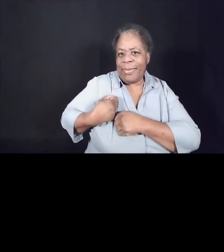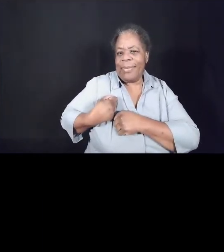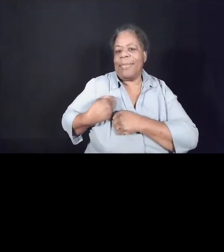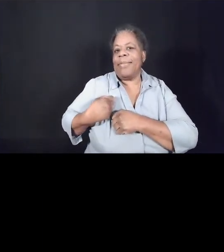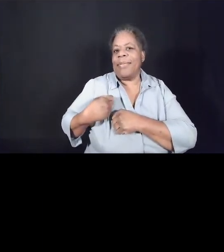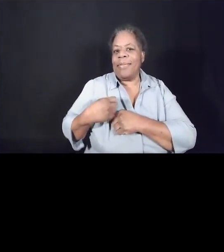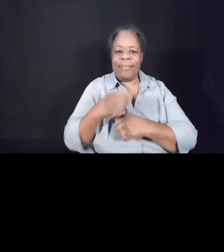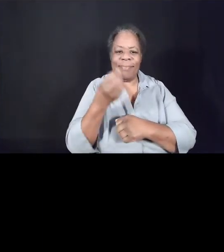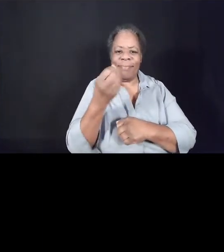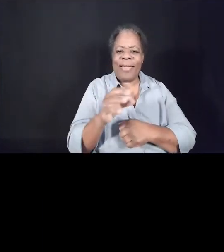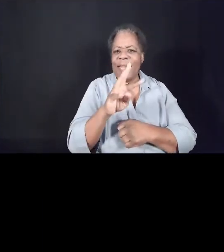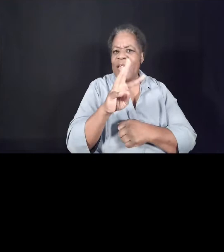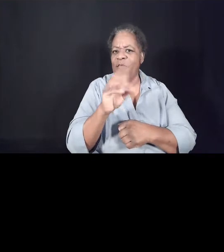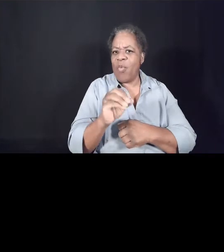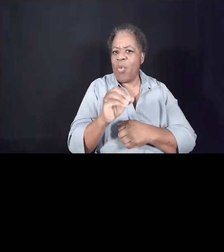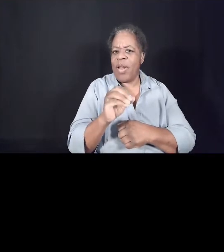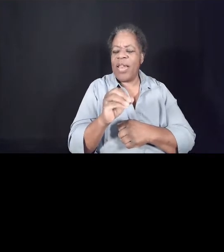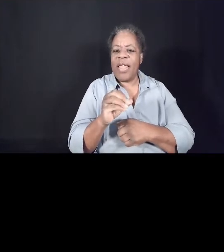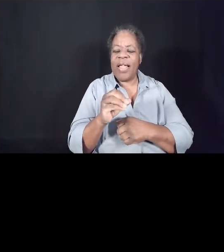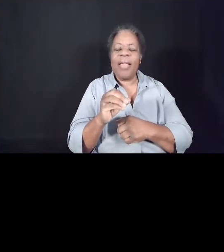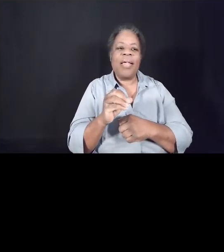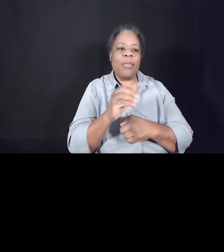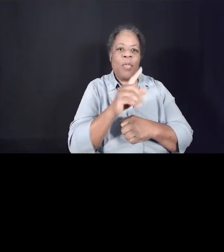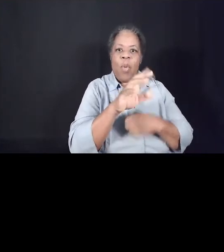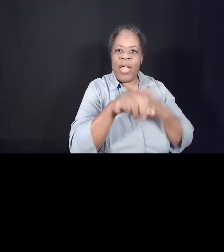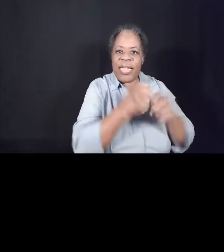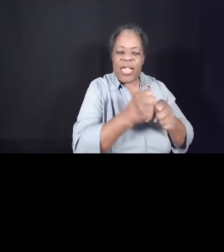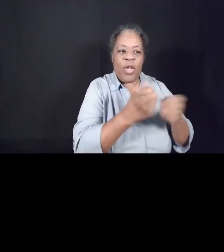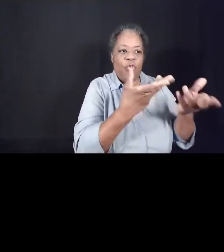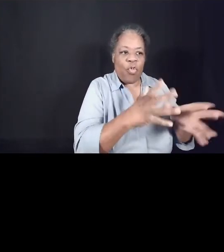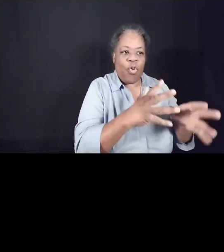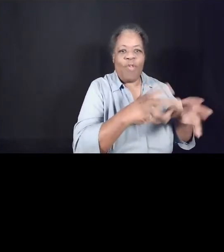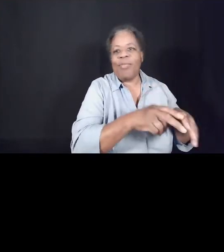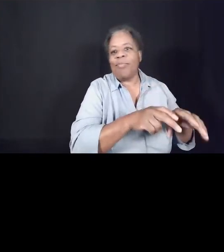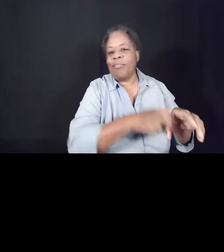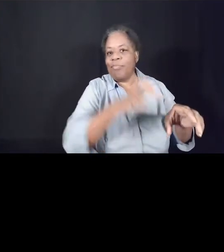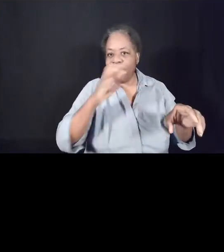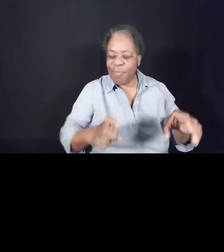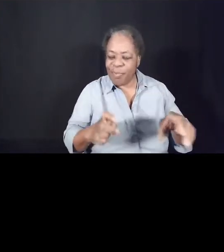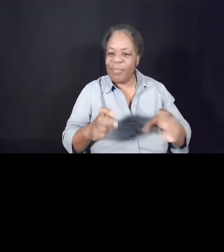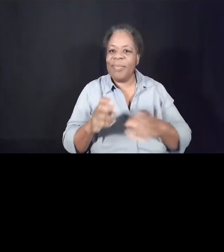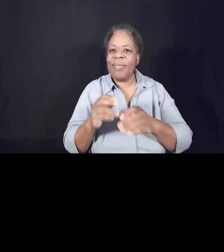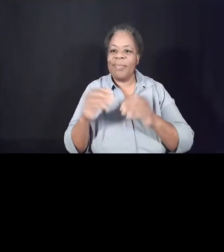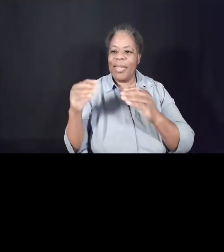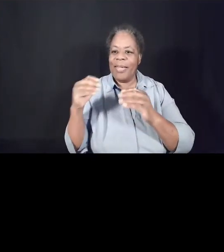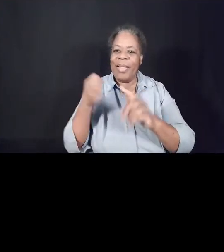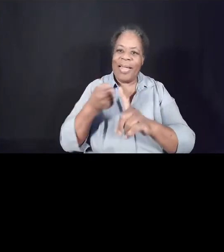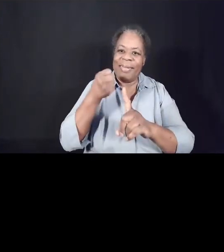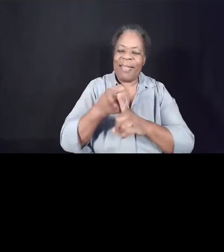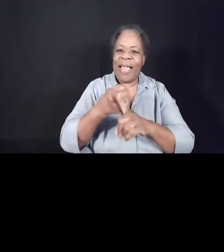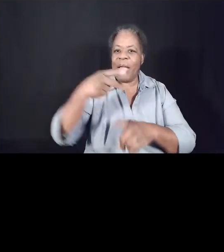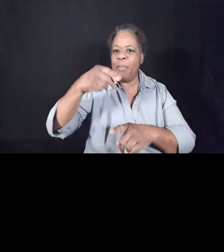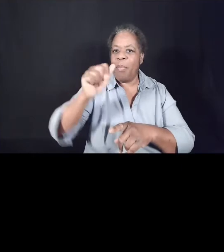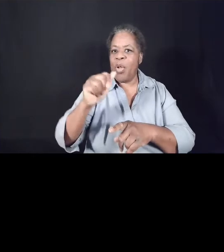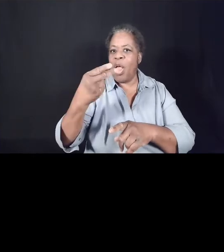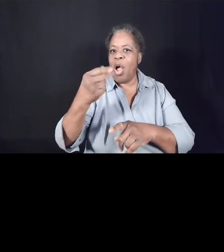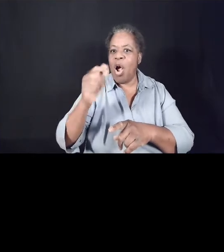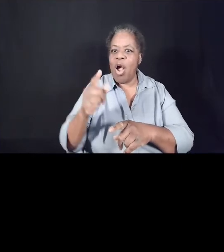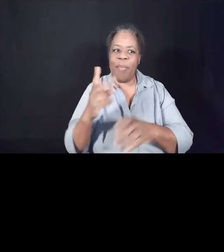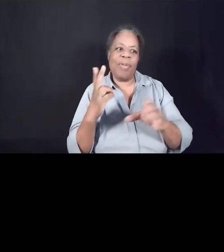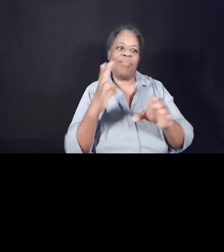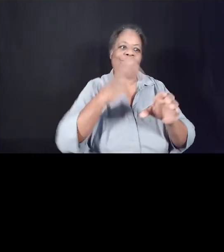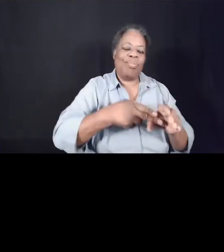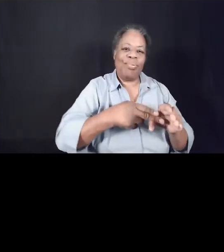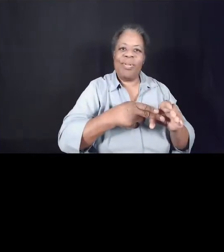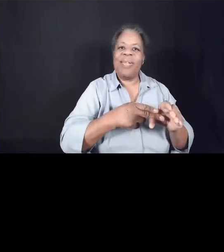But after the attack on Pearl Harbor, he re-enlisted and went on to serve in the South Pacific with the 91st Engineer